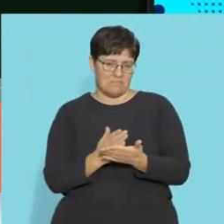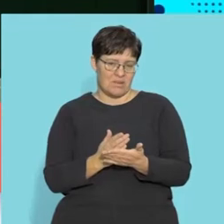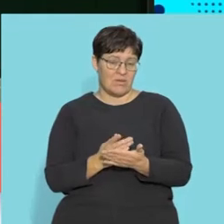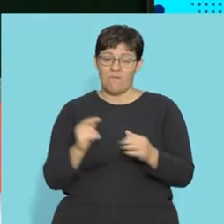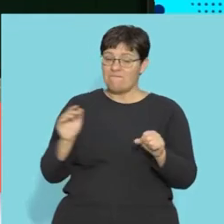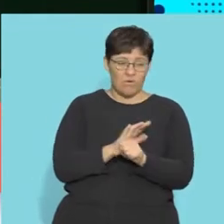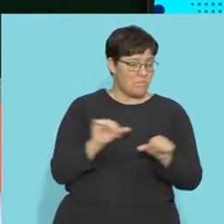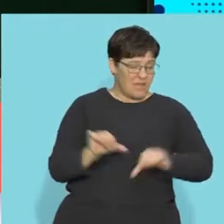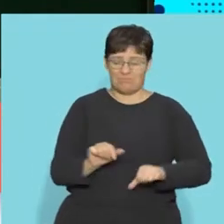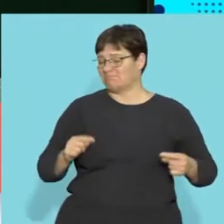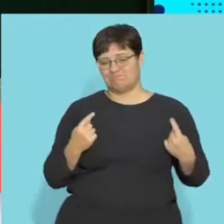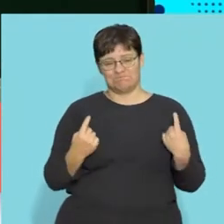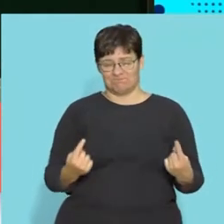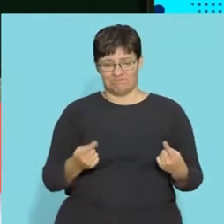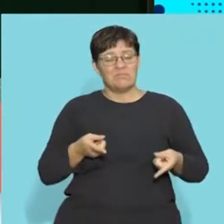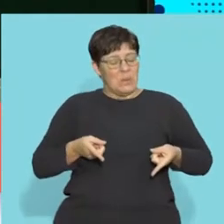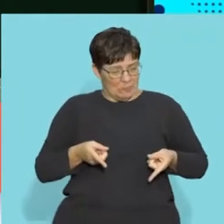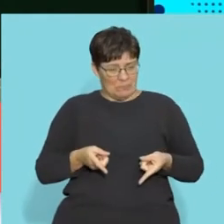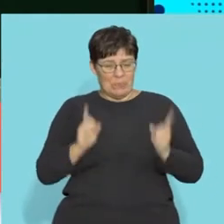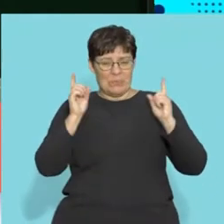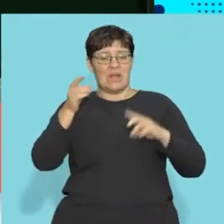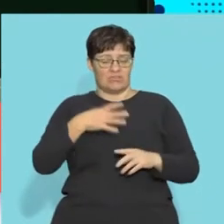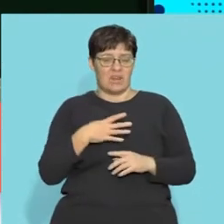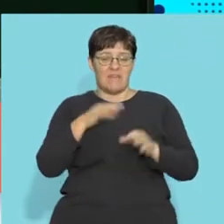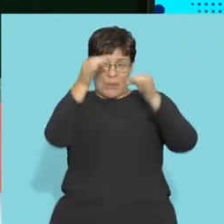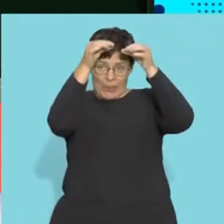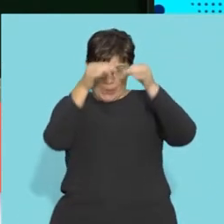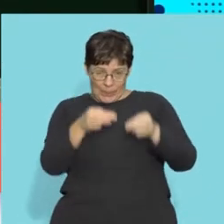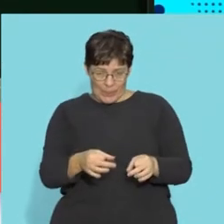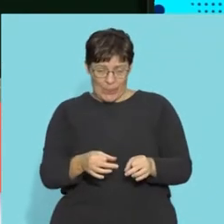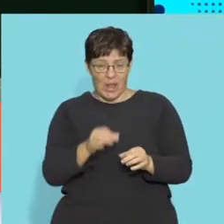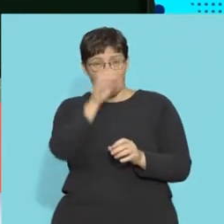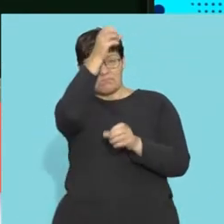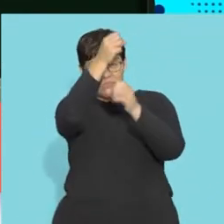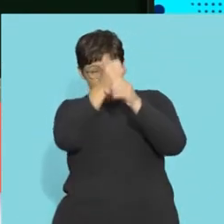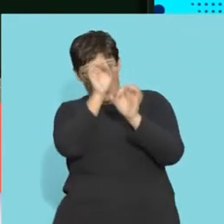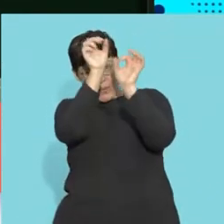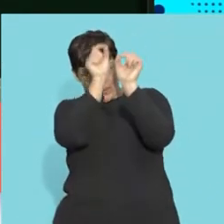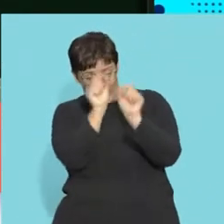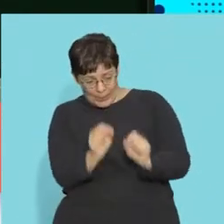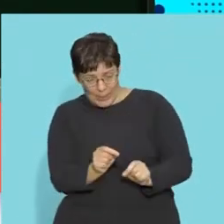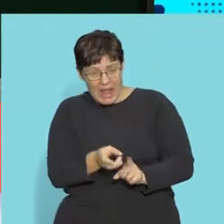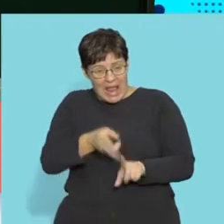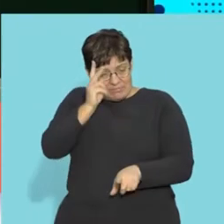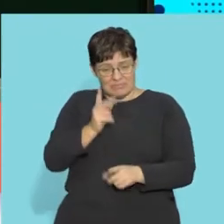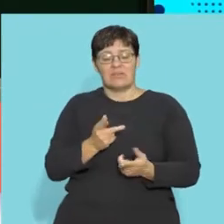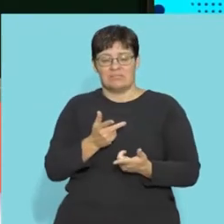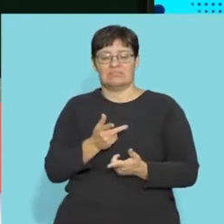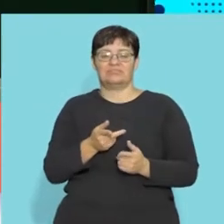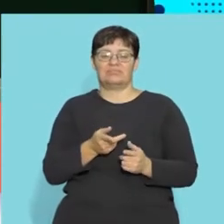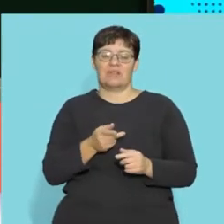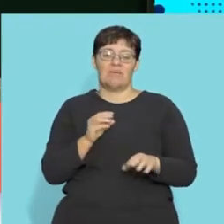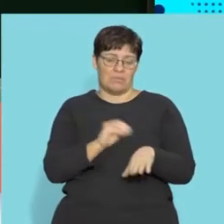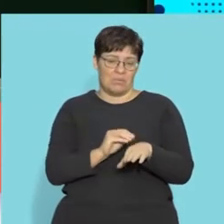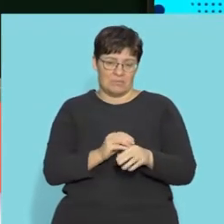but usually not. Right. So it's really a serious injury when your spinal cord is affected. All right. And